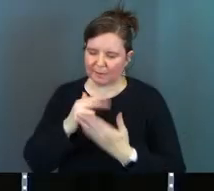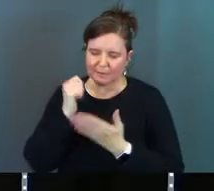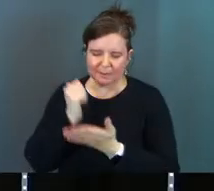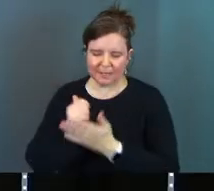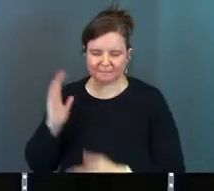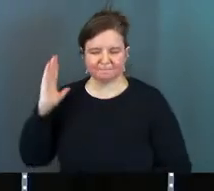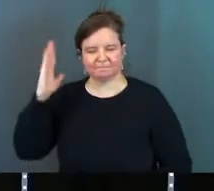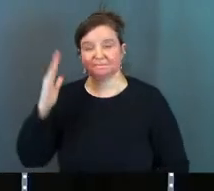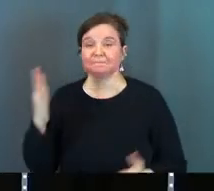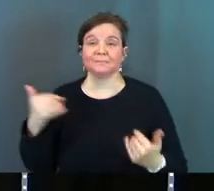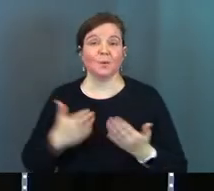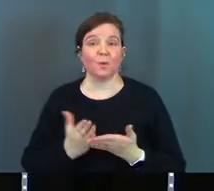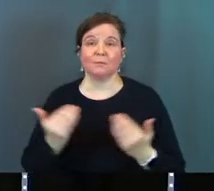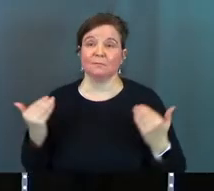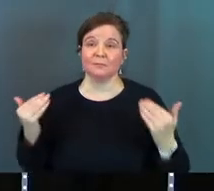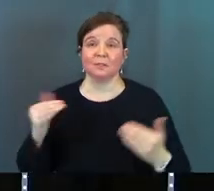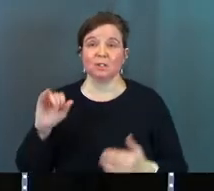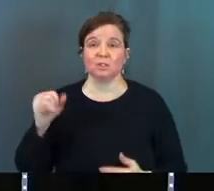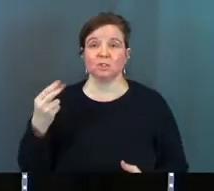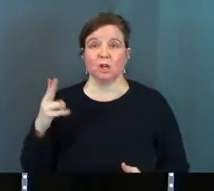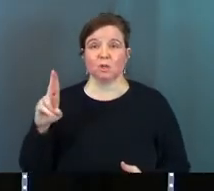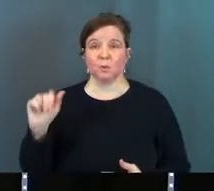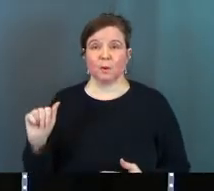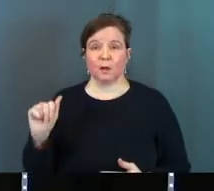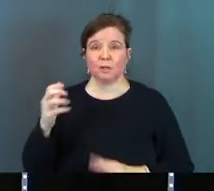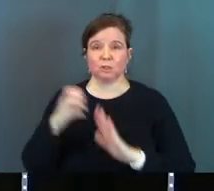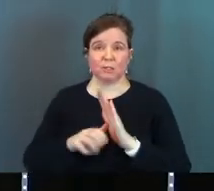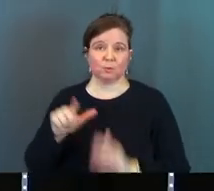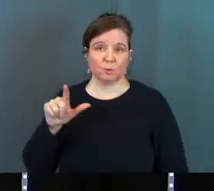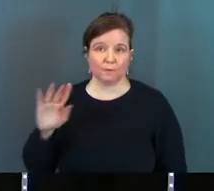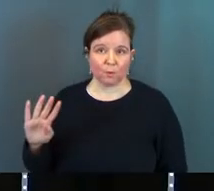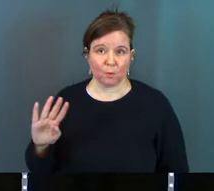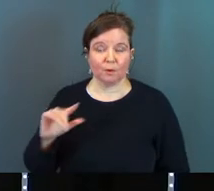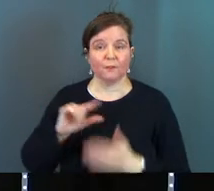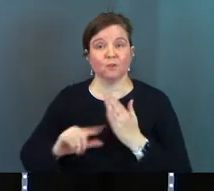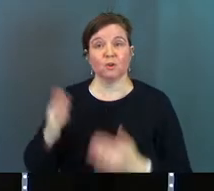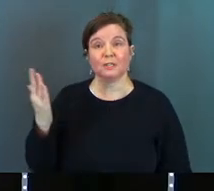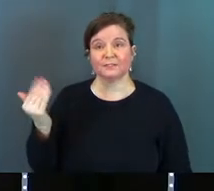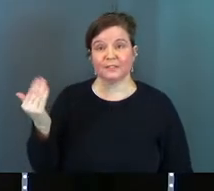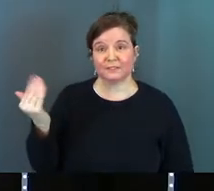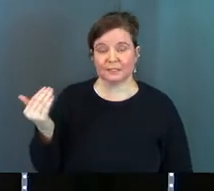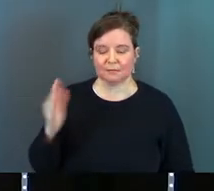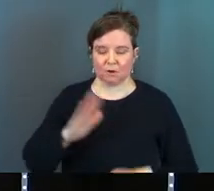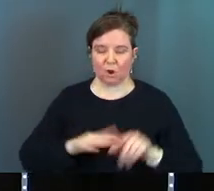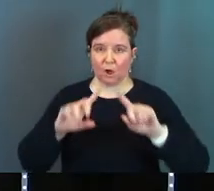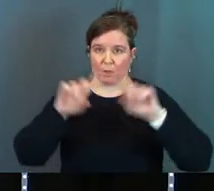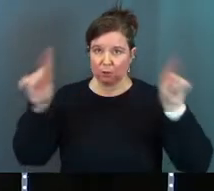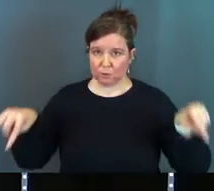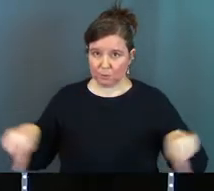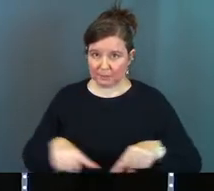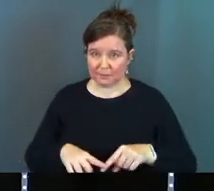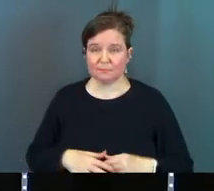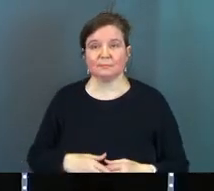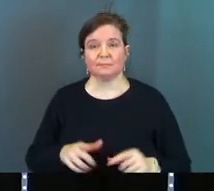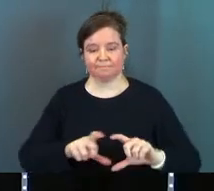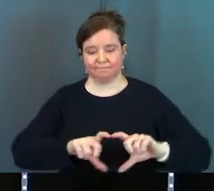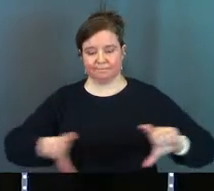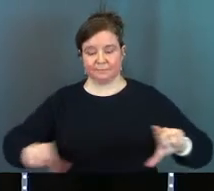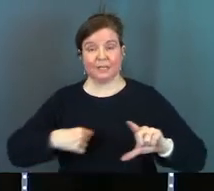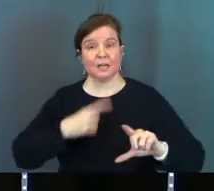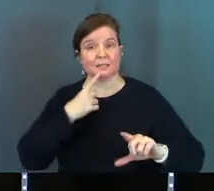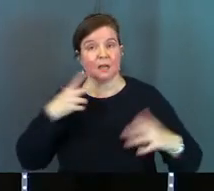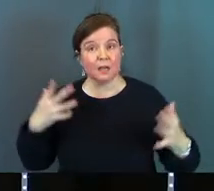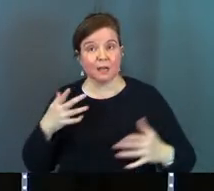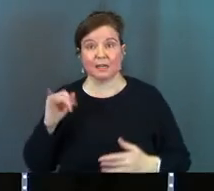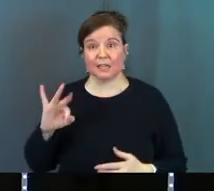Amen, amen. All right, we're going right to Joshua chapter 24, verse 15. It's on your screens. It says this,